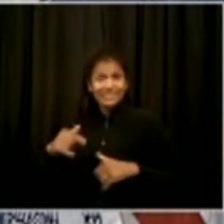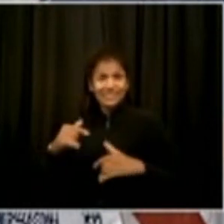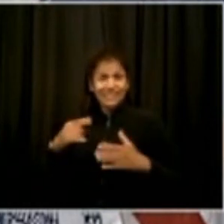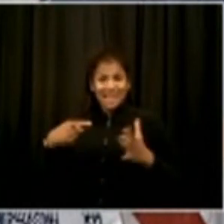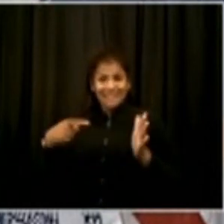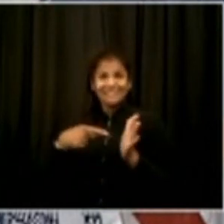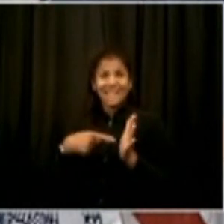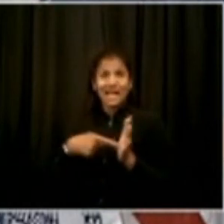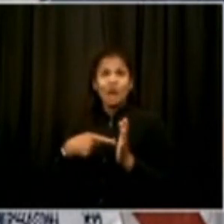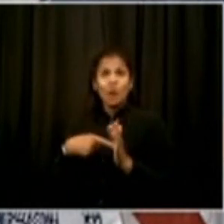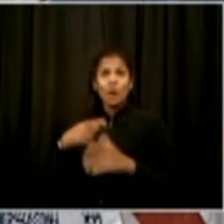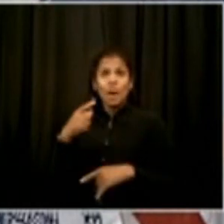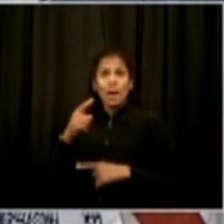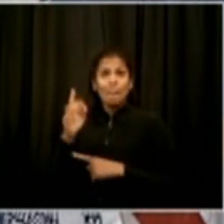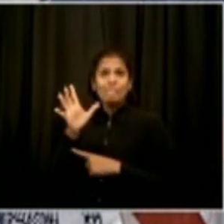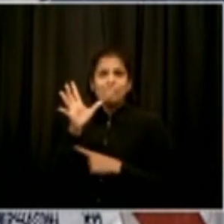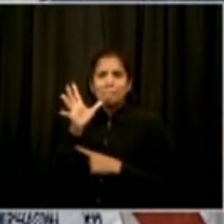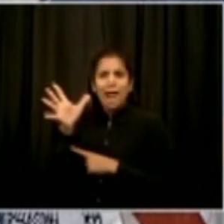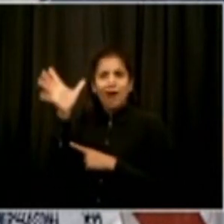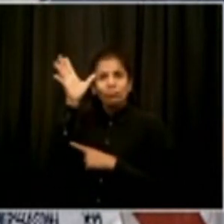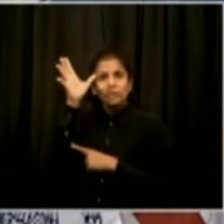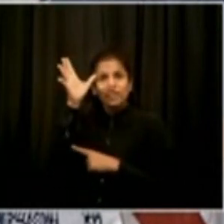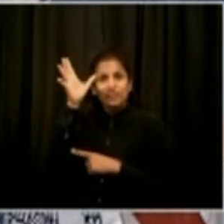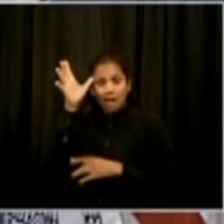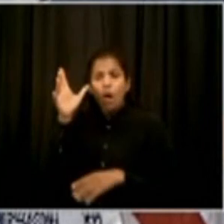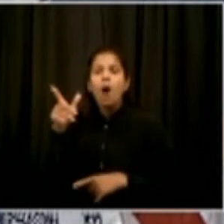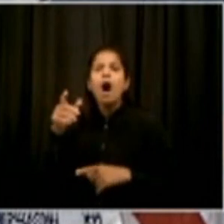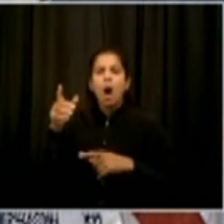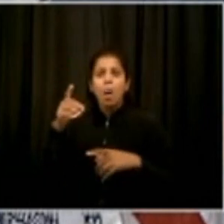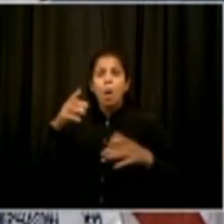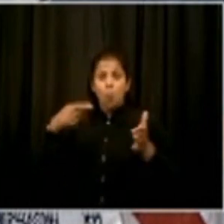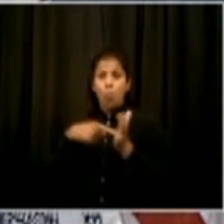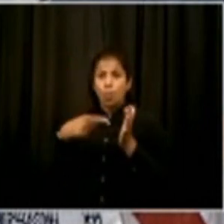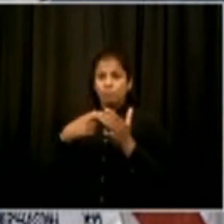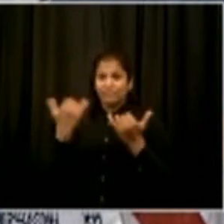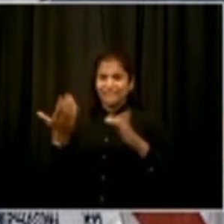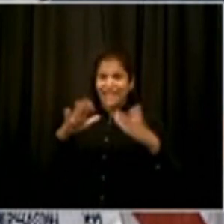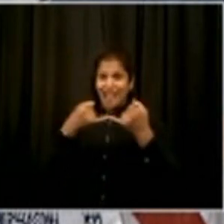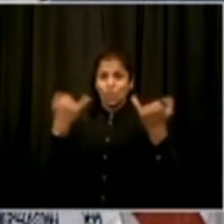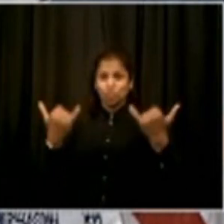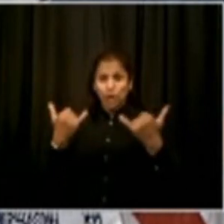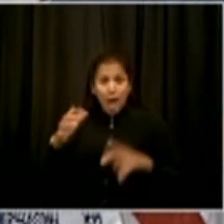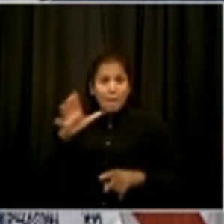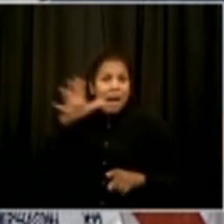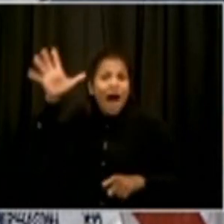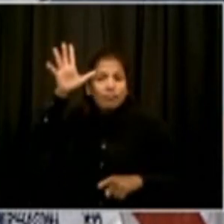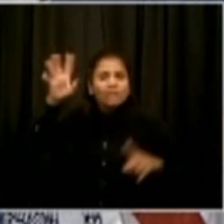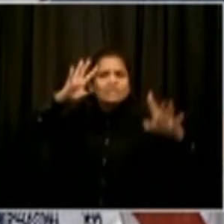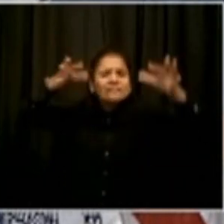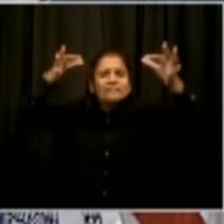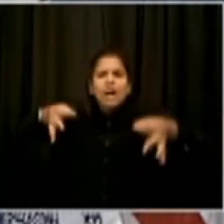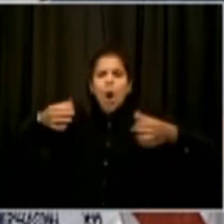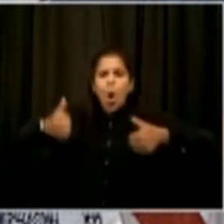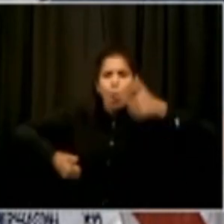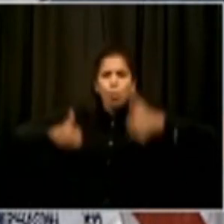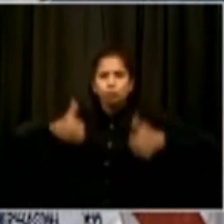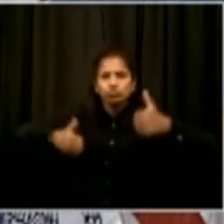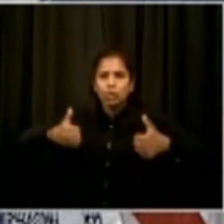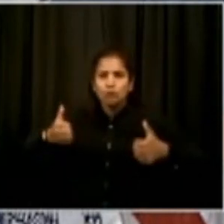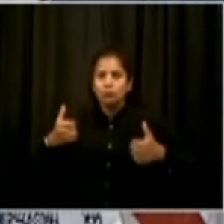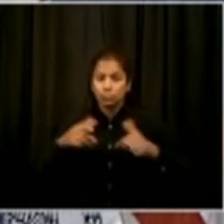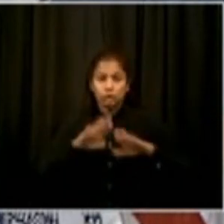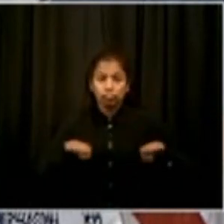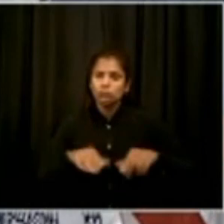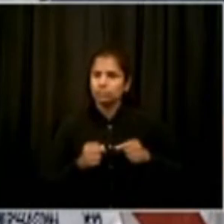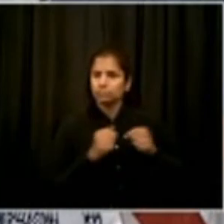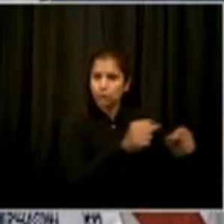it's kind of difficult to make that decision, isn't it, if the parents don't really know what the classroom situation is going to look like this fall, like how many days,